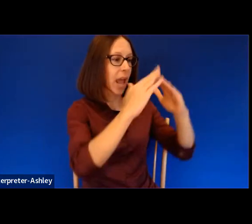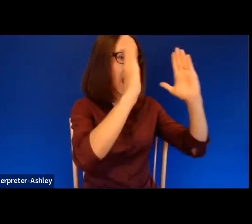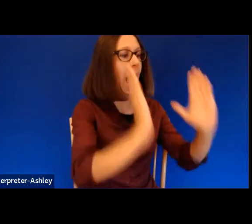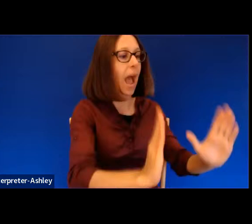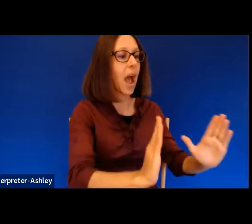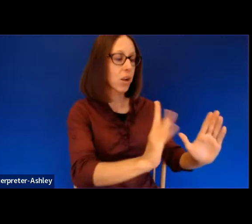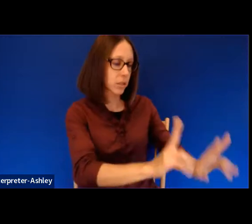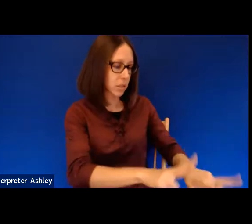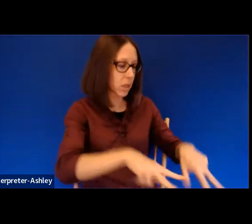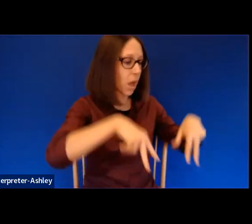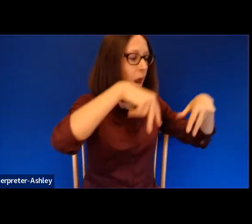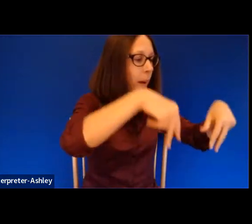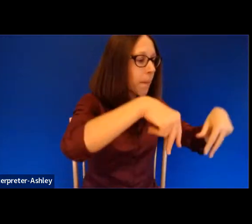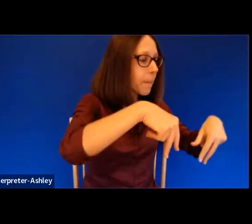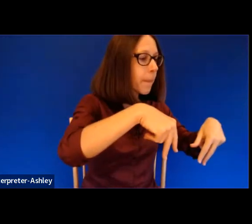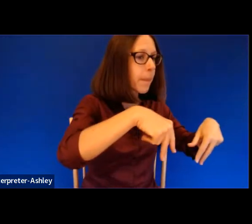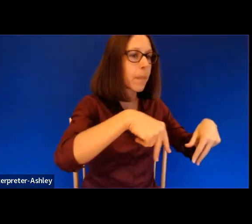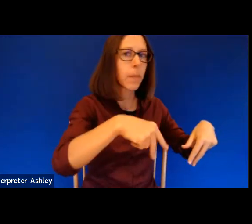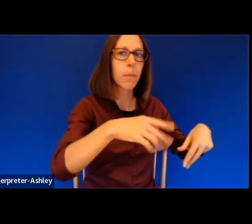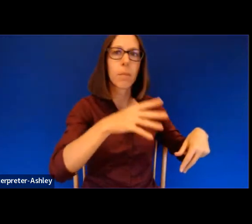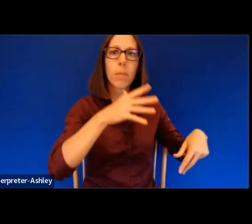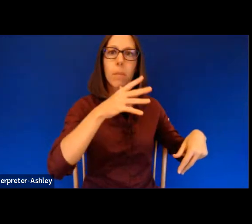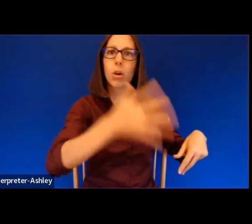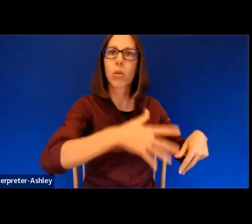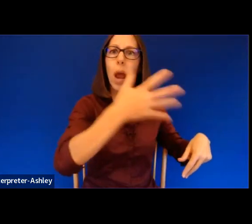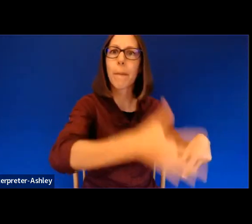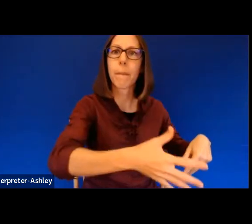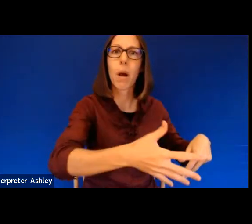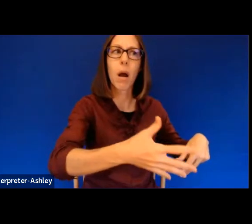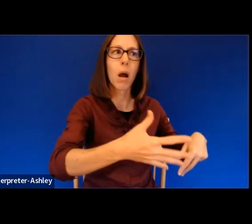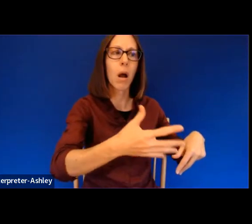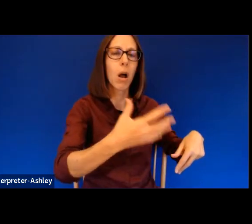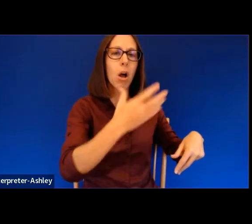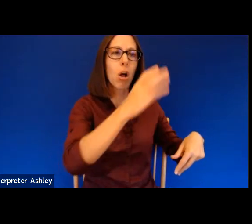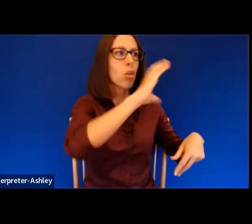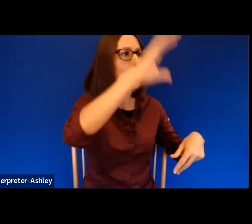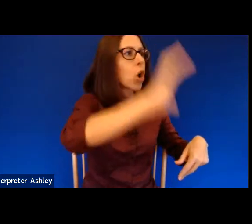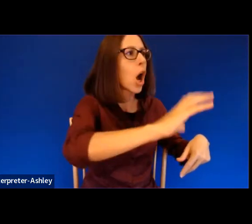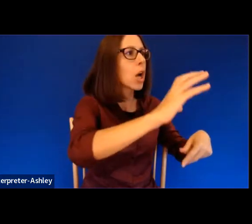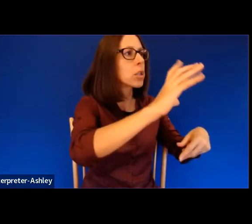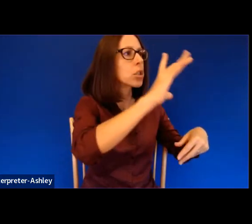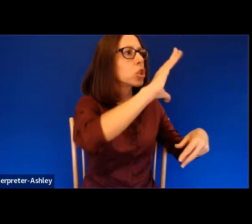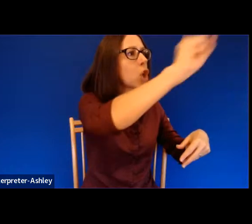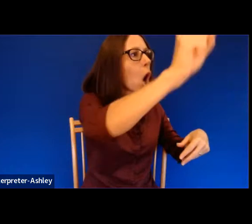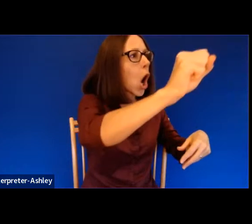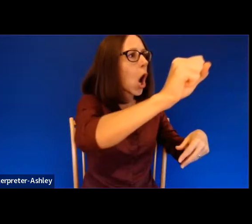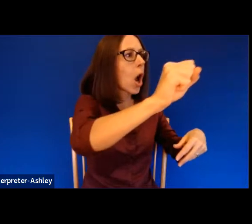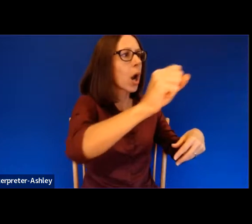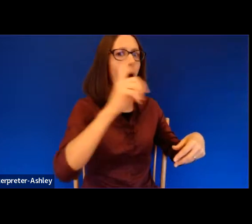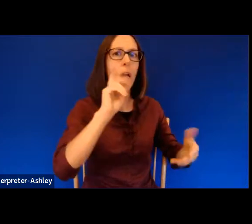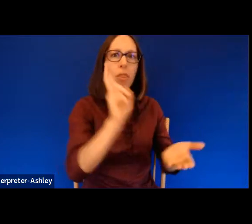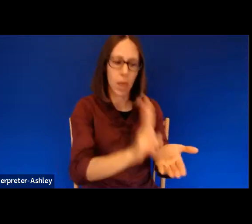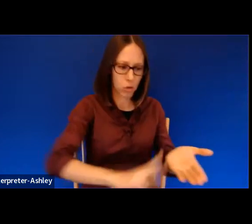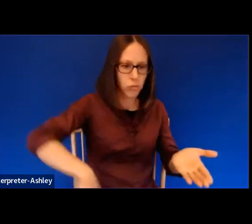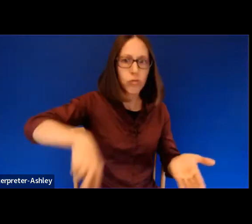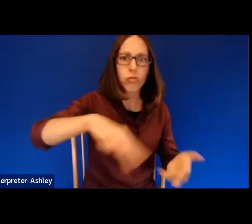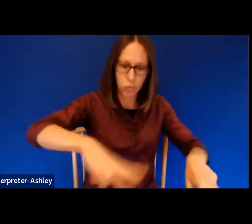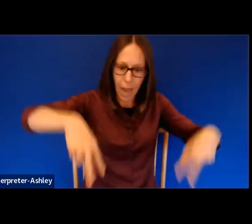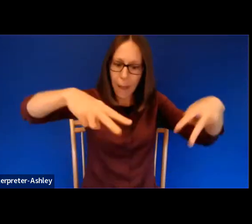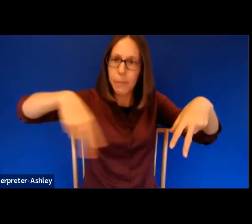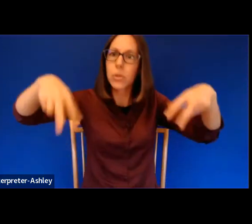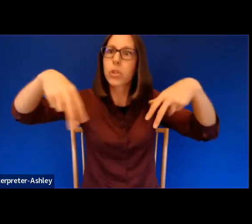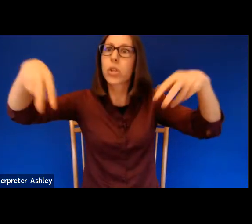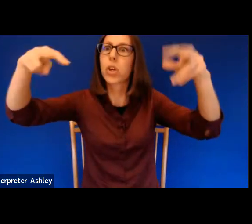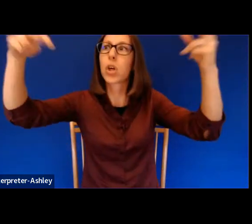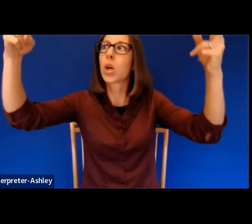cross gone and thought it was the rapture that he hadn't crossed over. Let me rip my shirt as he did